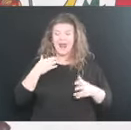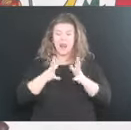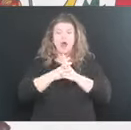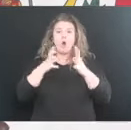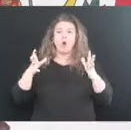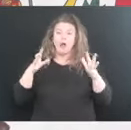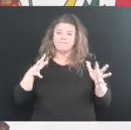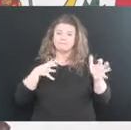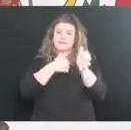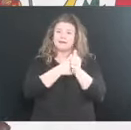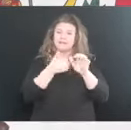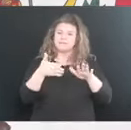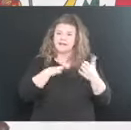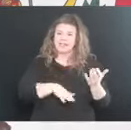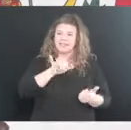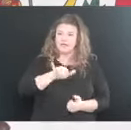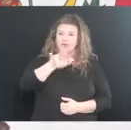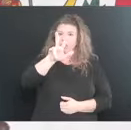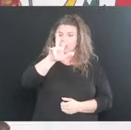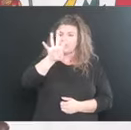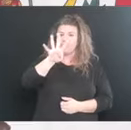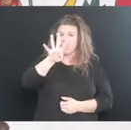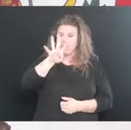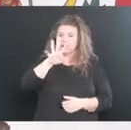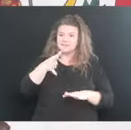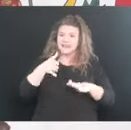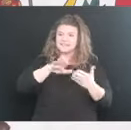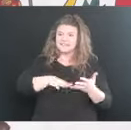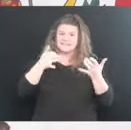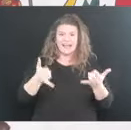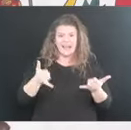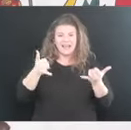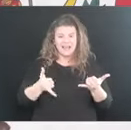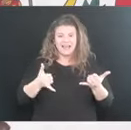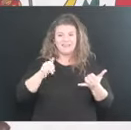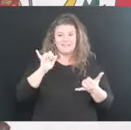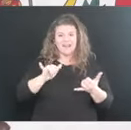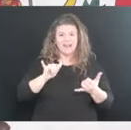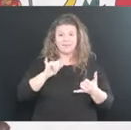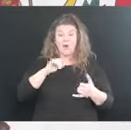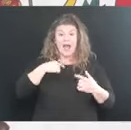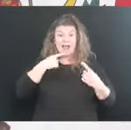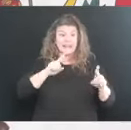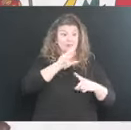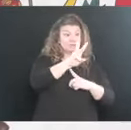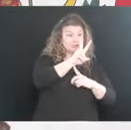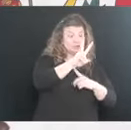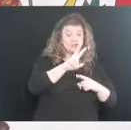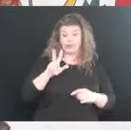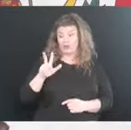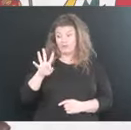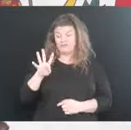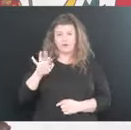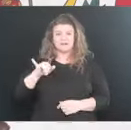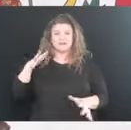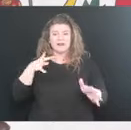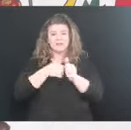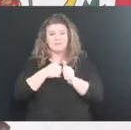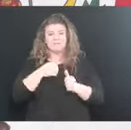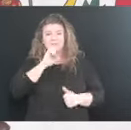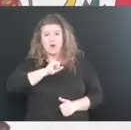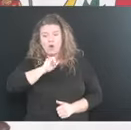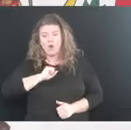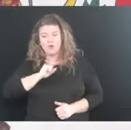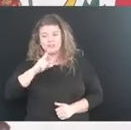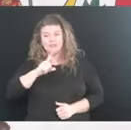reconciliations. had 34 reconciliations deaths today of the 62. 22. But still, if you take, you